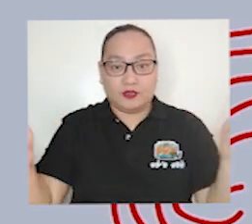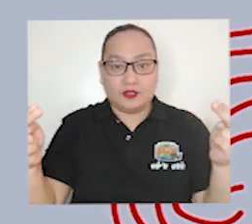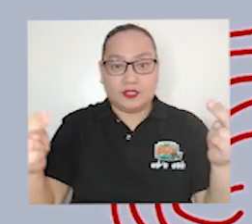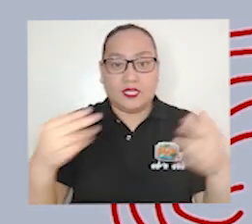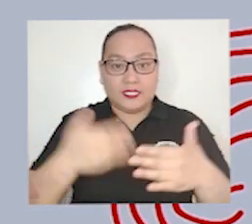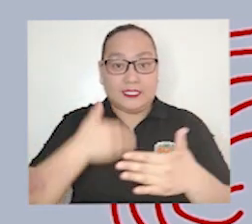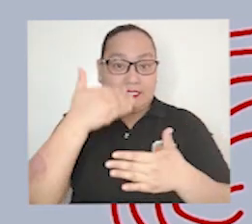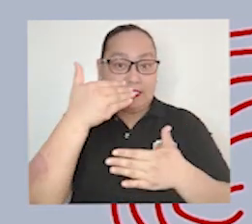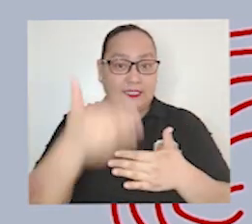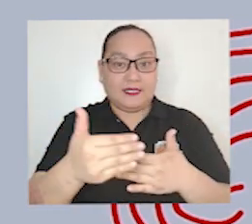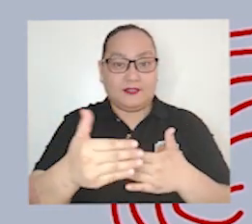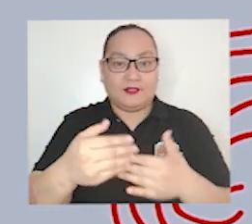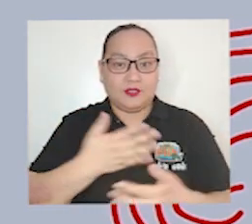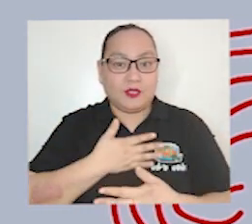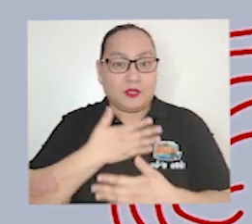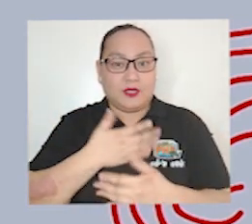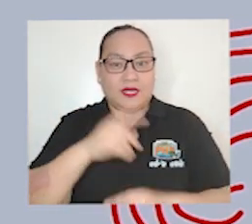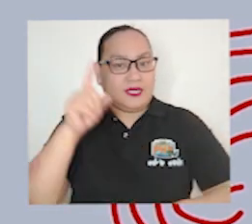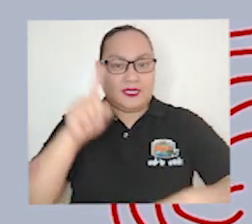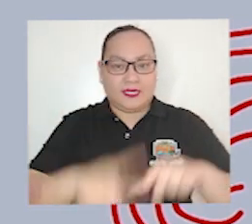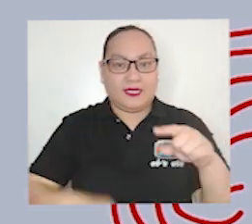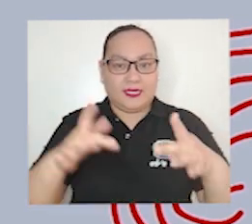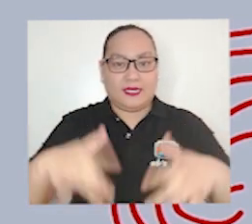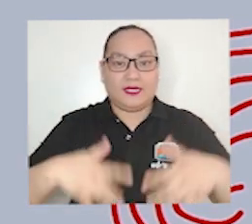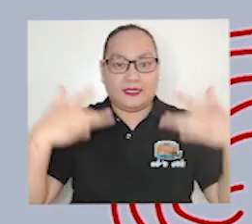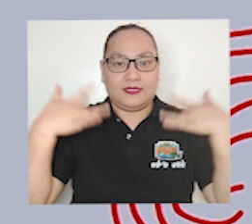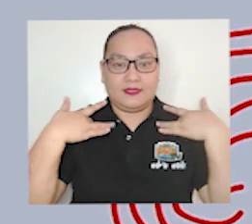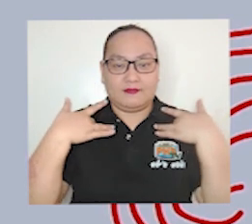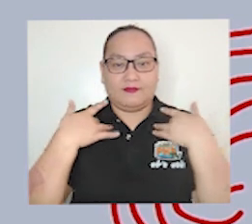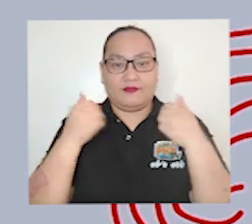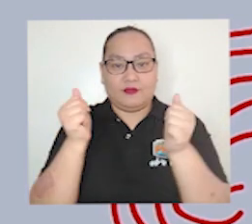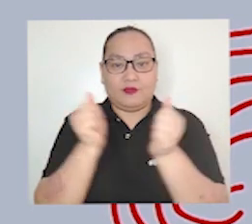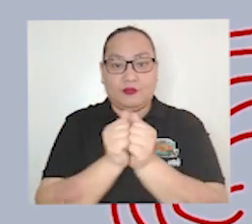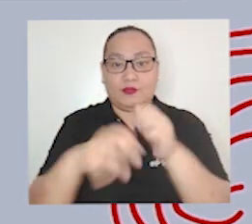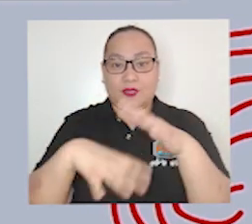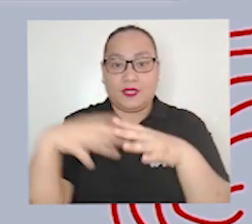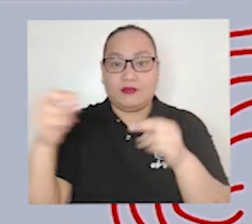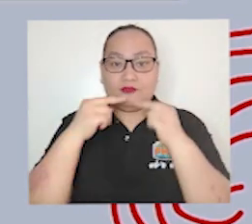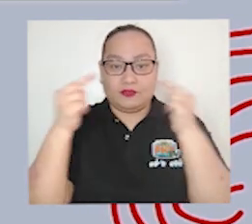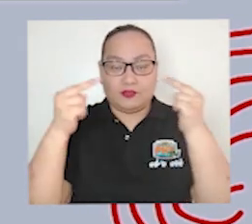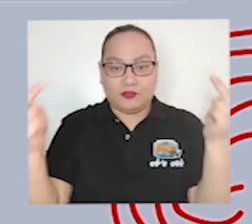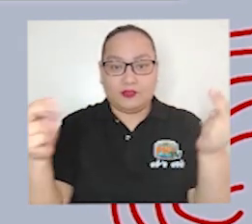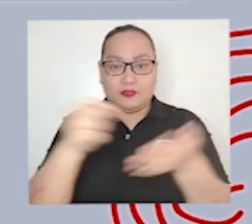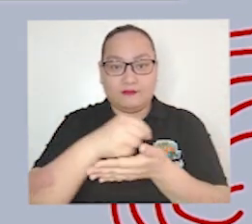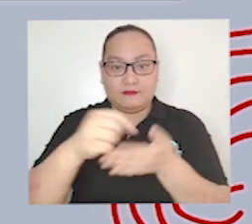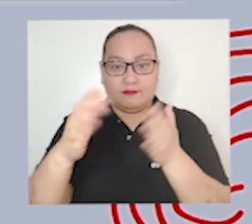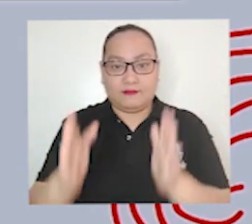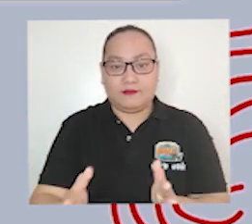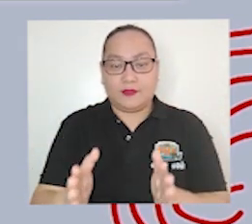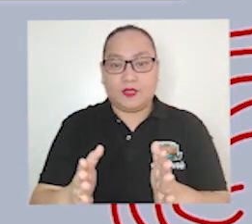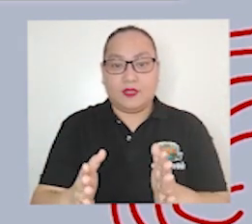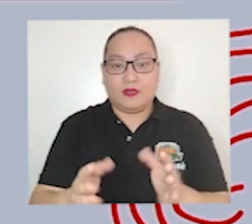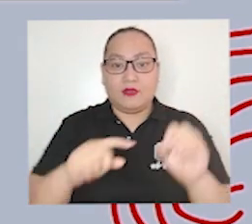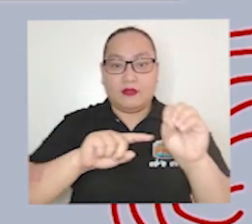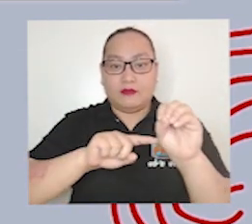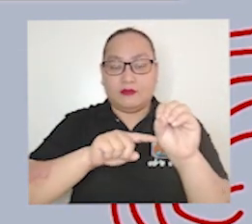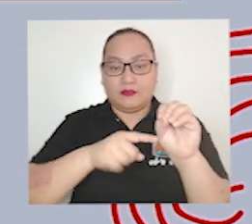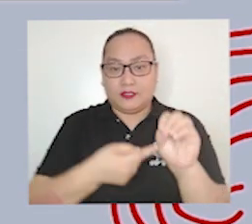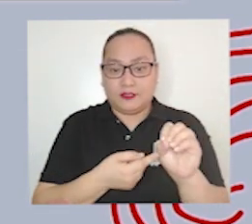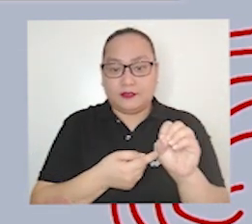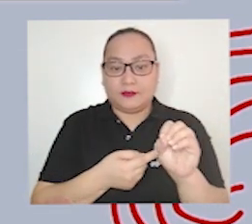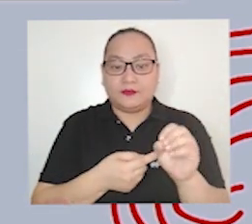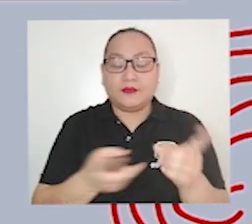next to breathing We cannot live without it The word journalism was originally